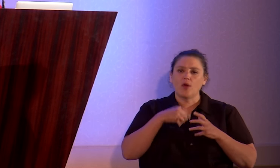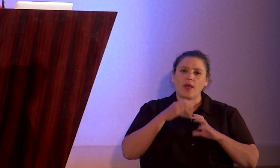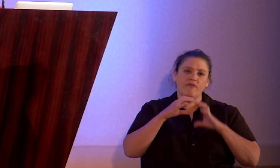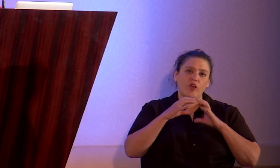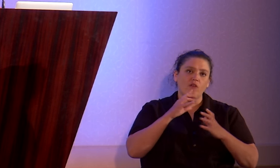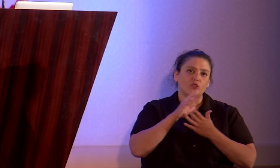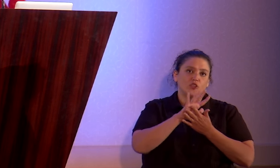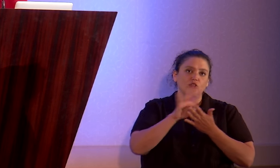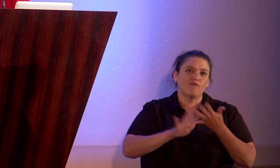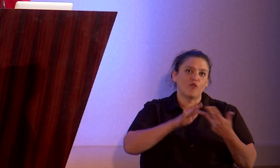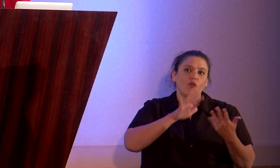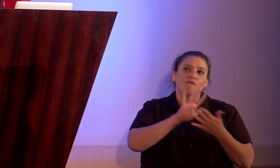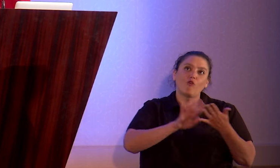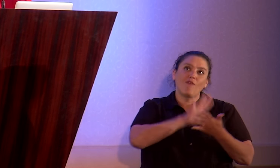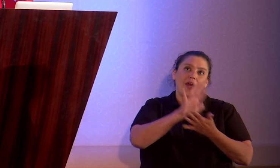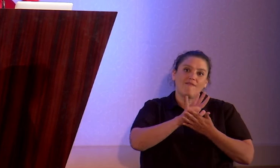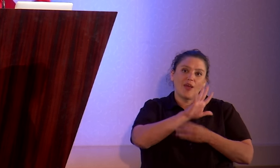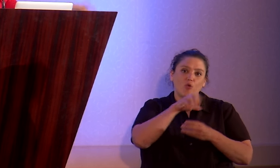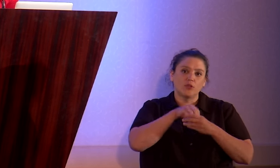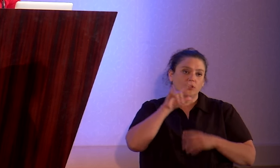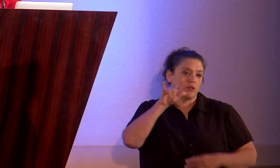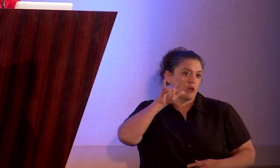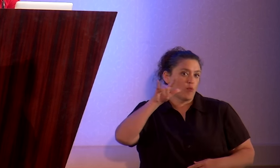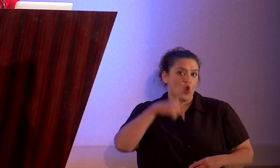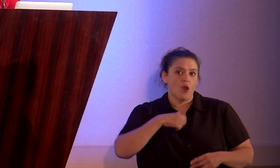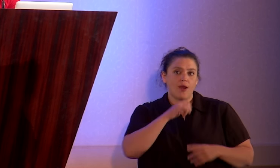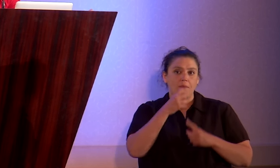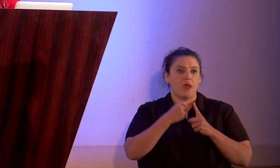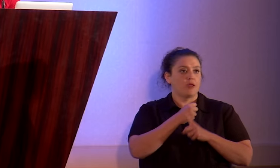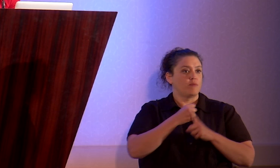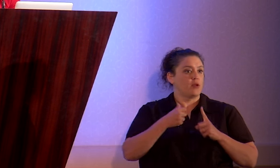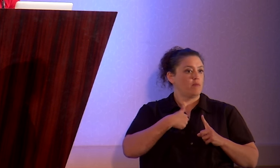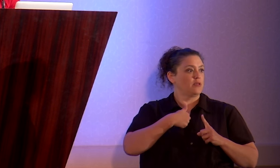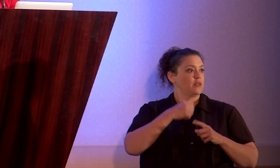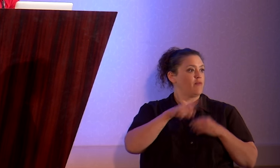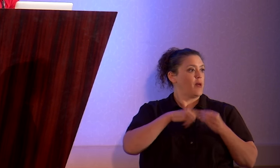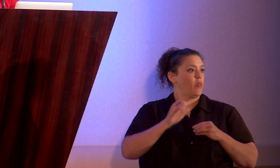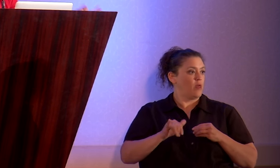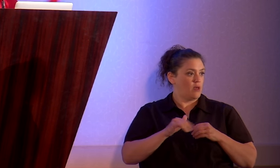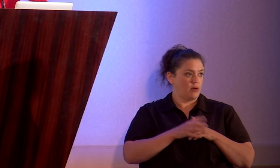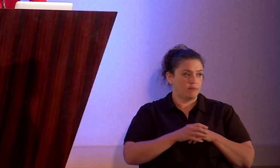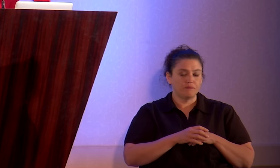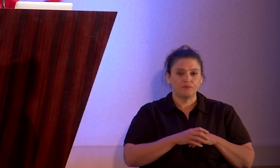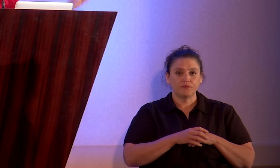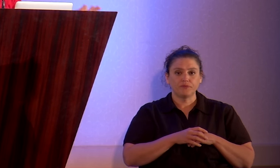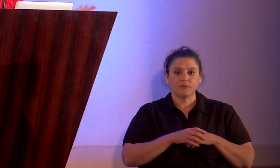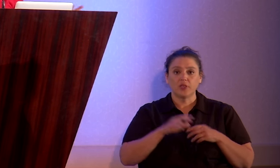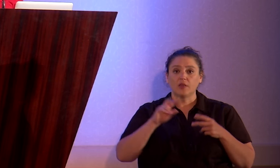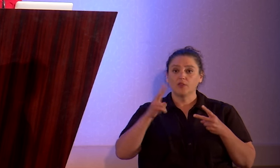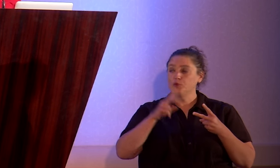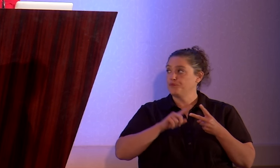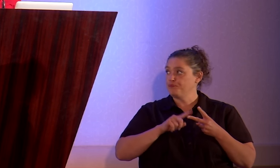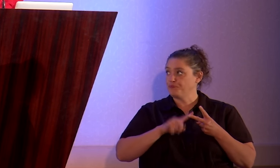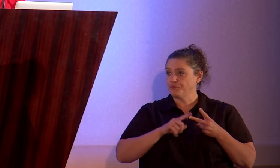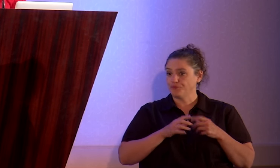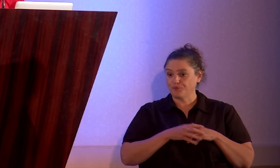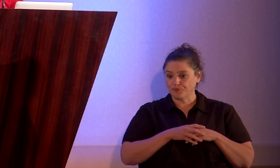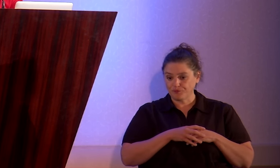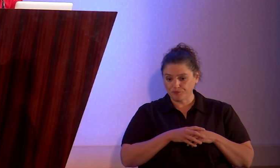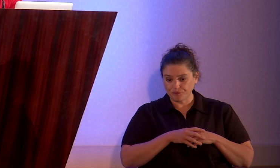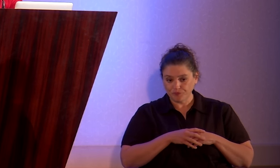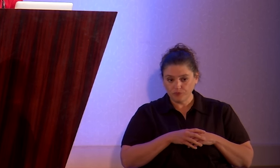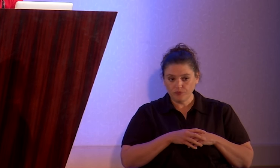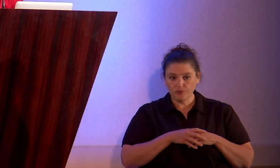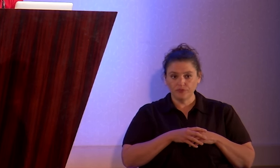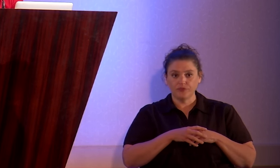five hours on the airplane. And I'm not going to beat myself up over that. Okay, number two, give the people